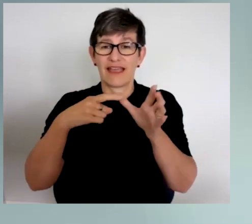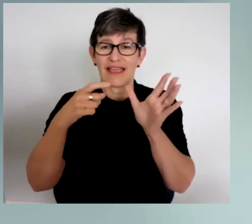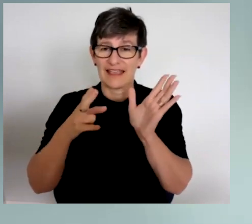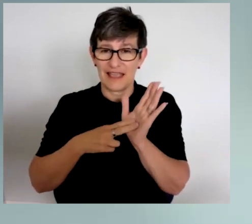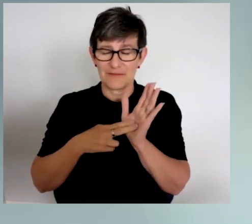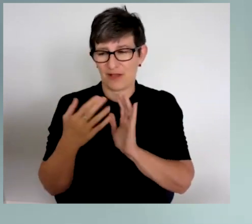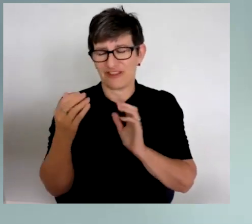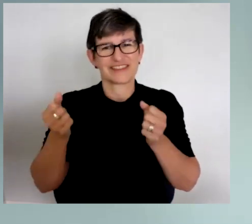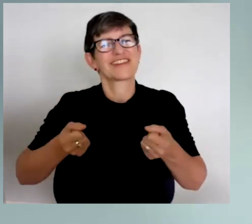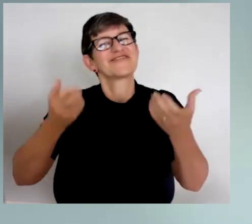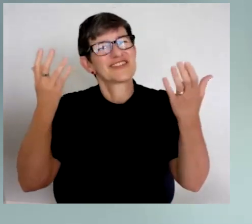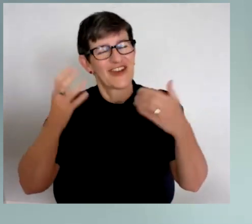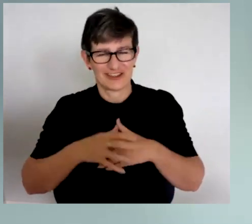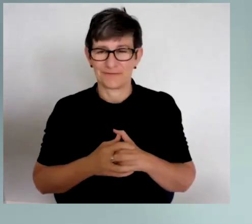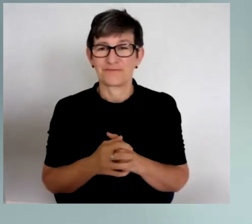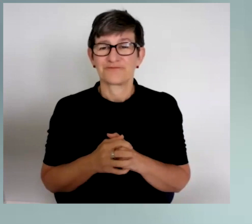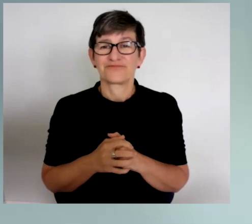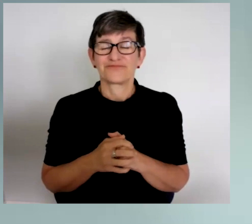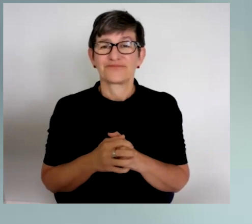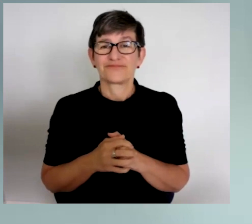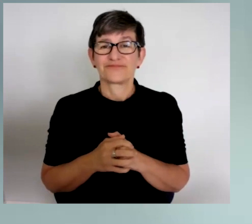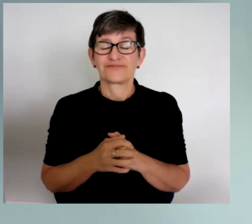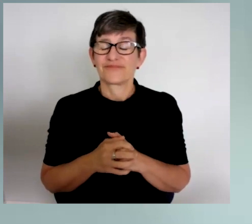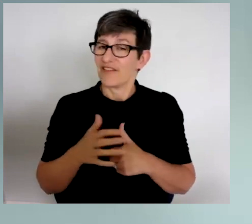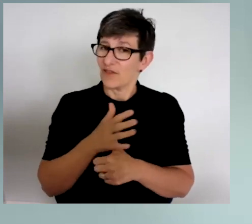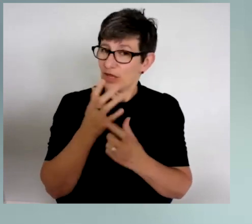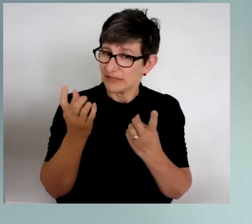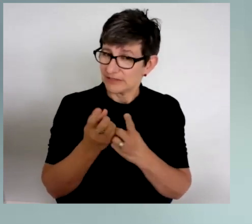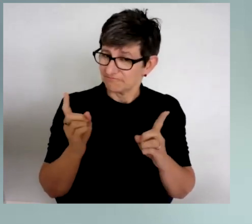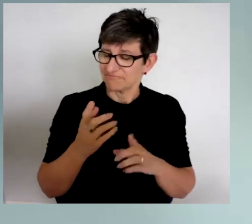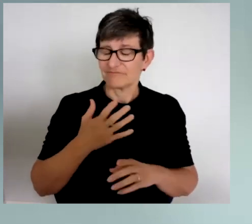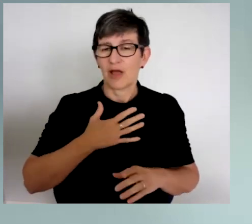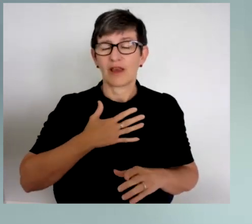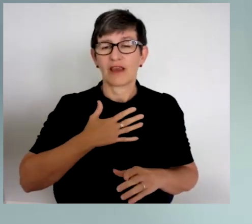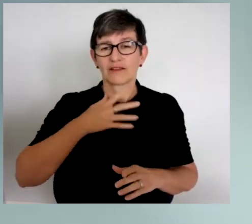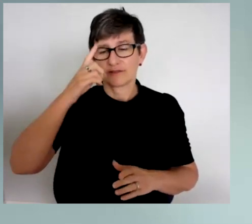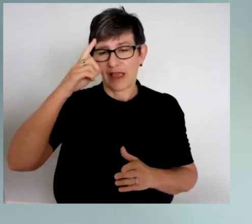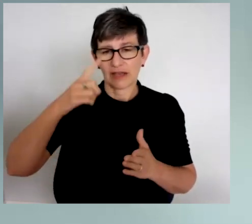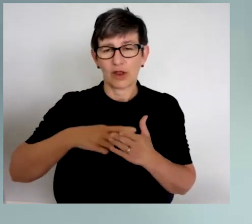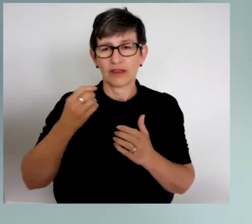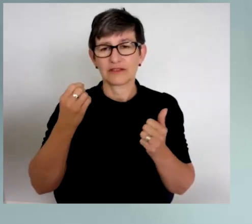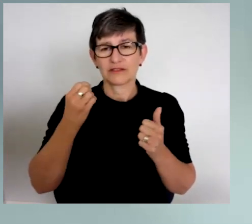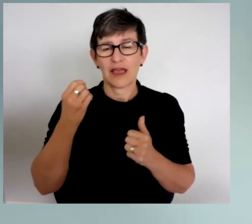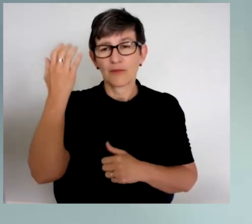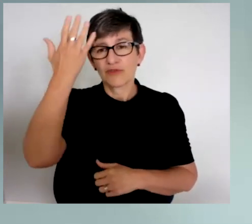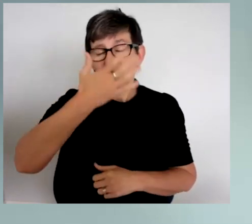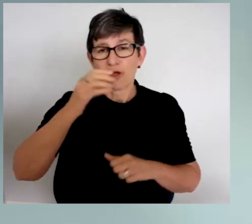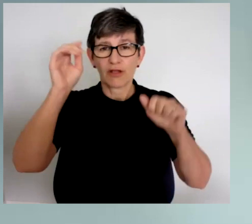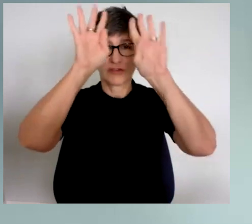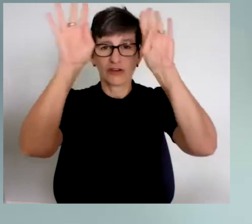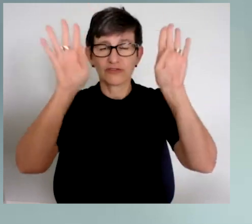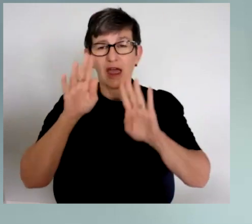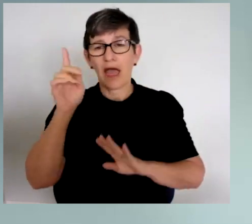now retired. Firstly, I would like to acknowledge Aboriginal and